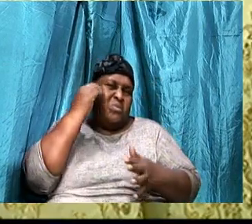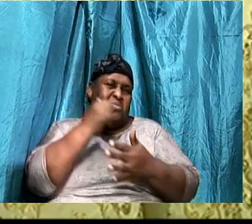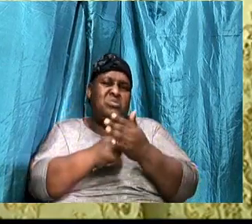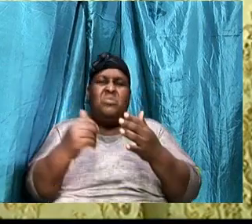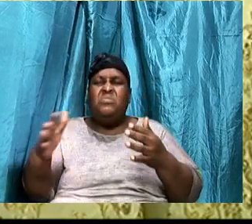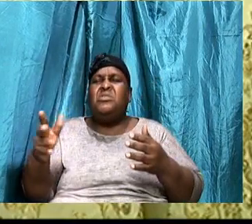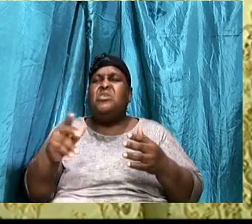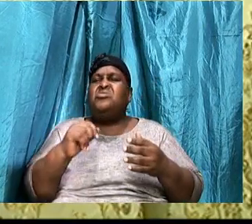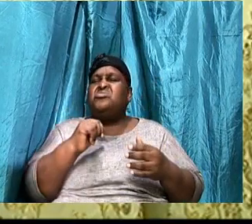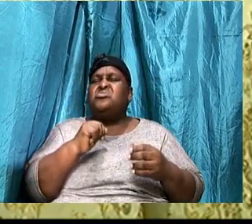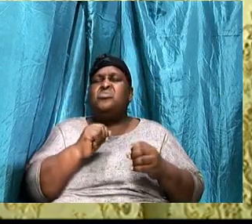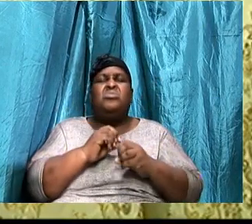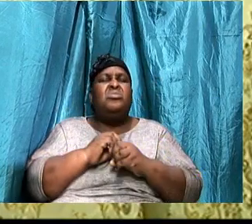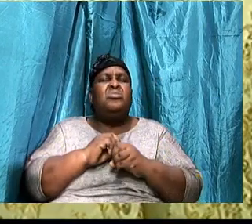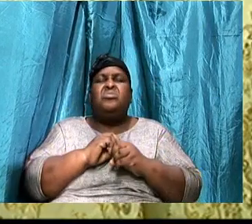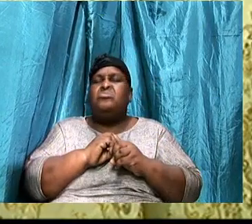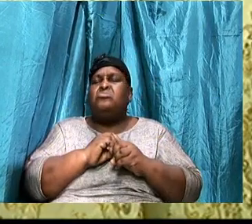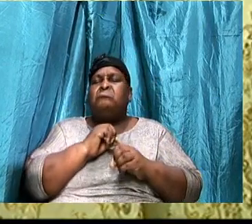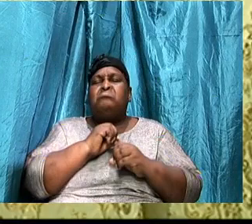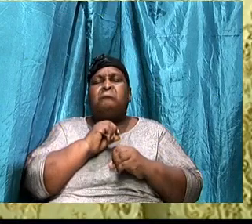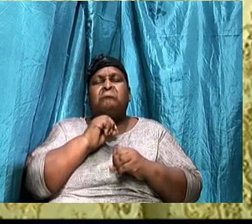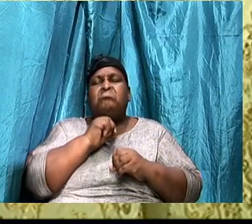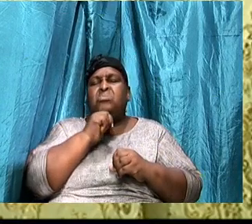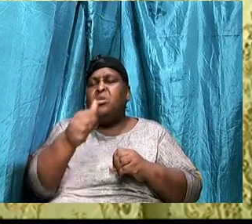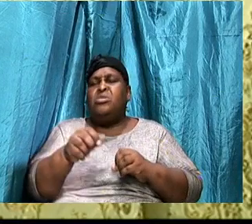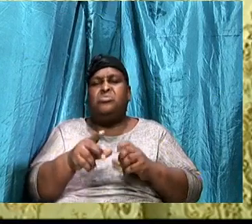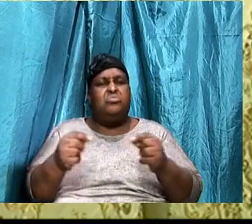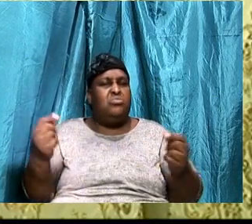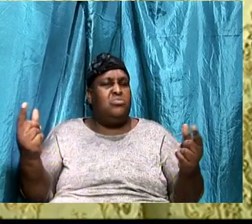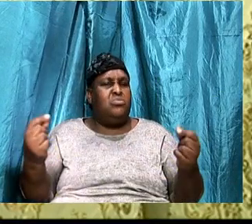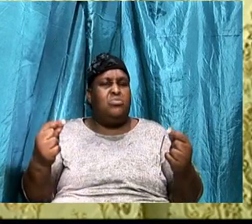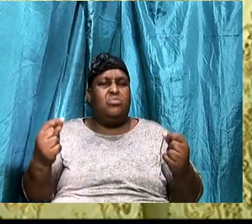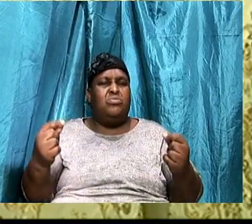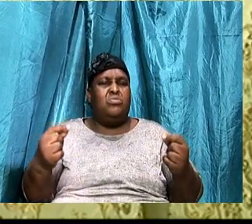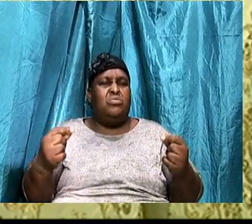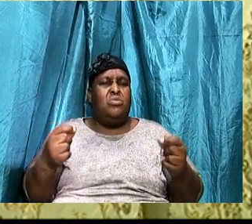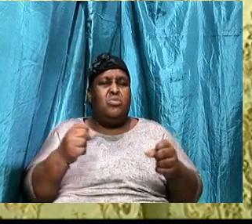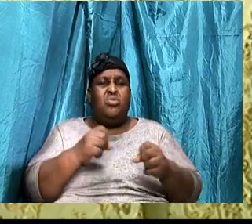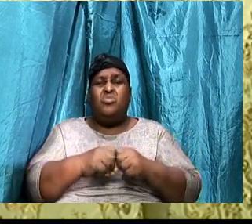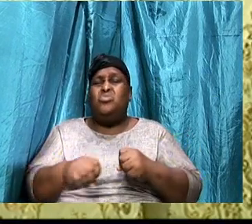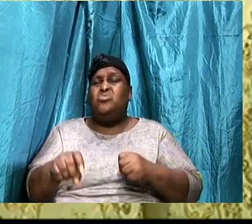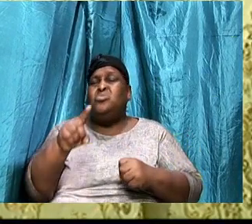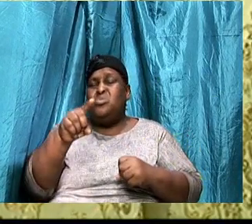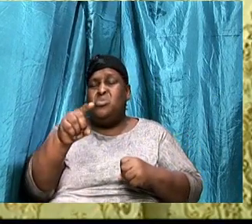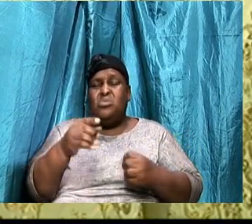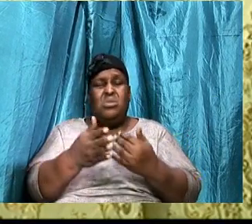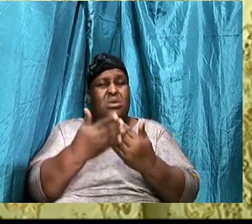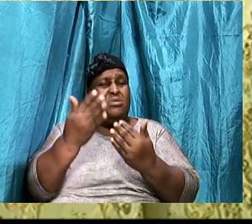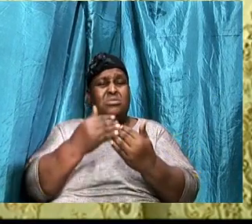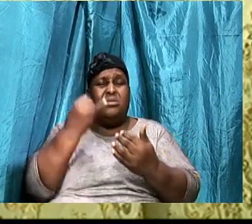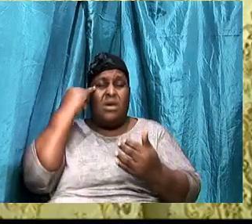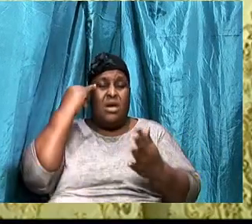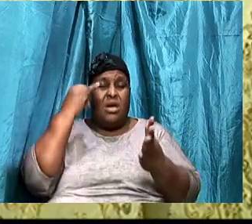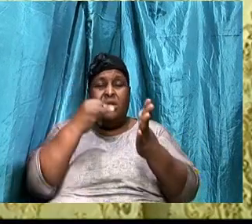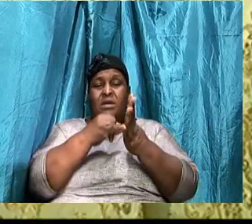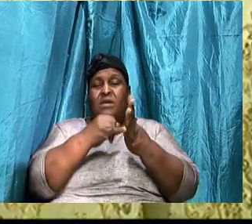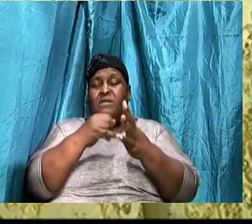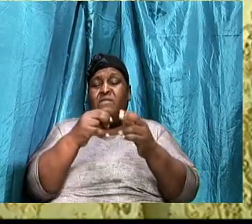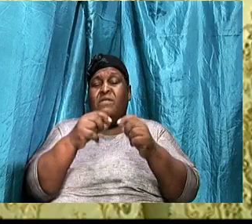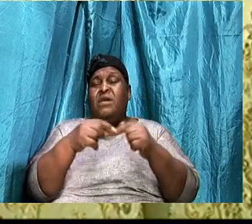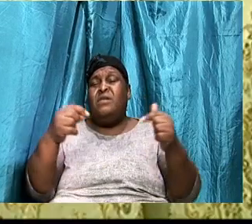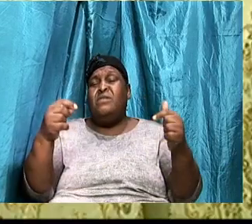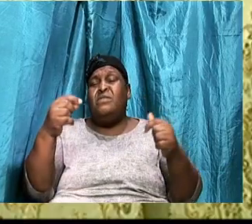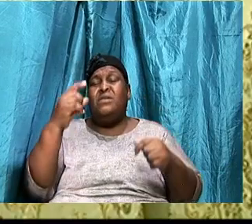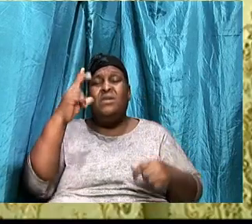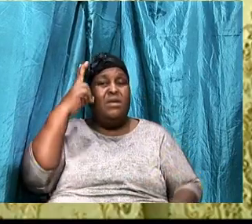And that is how you are going to be able to identify the enemy. When you know yourself, you will know the enemy.